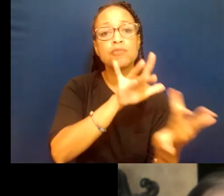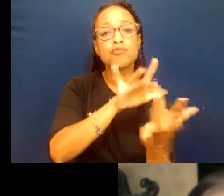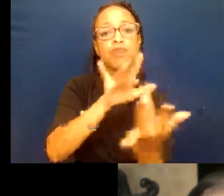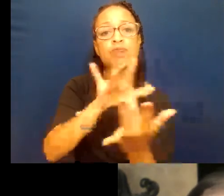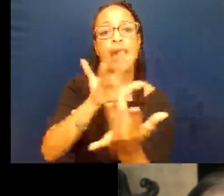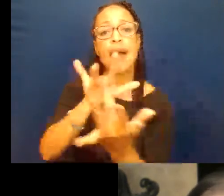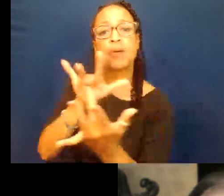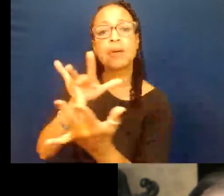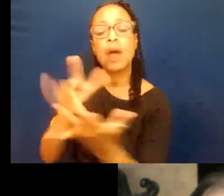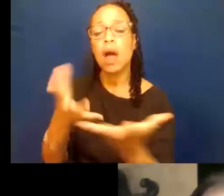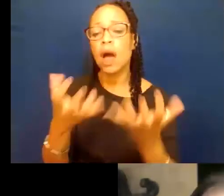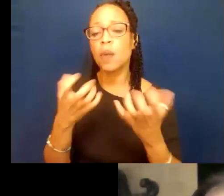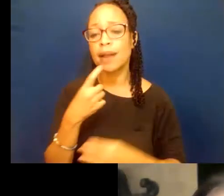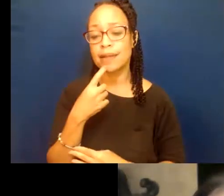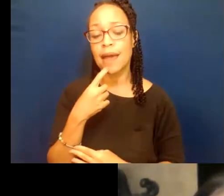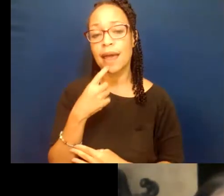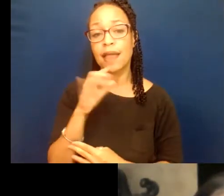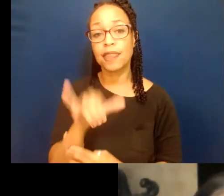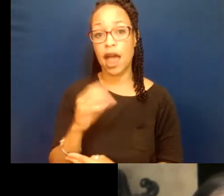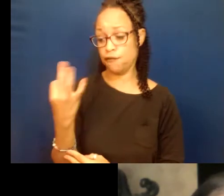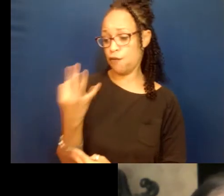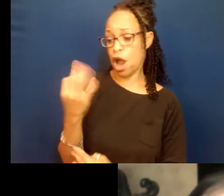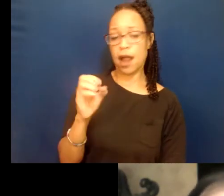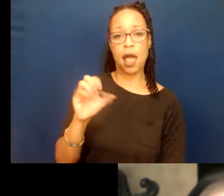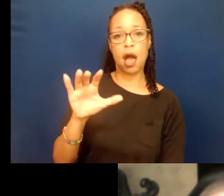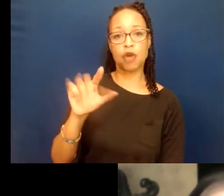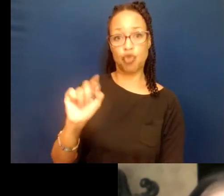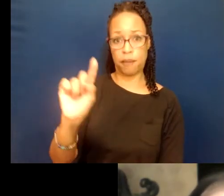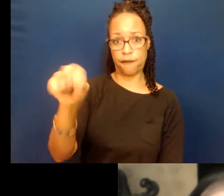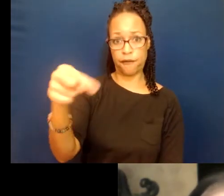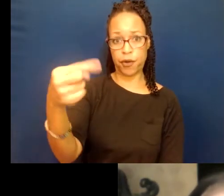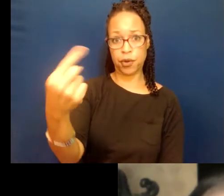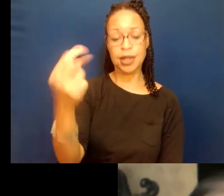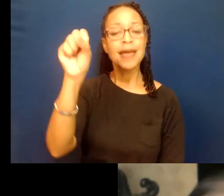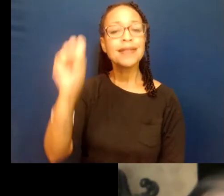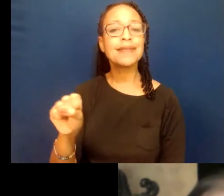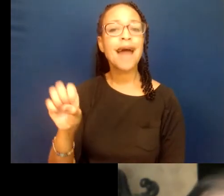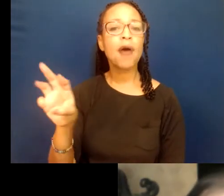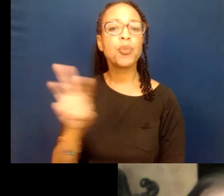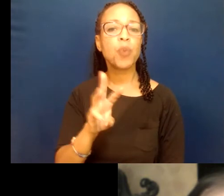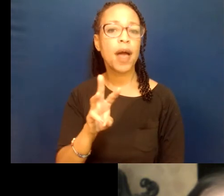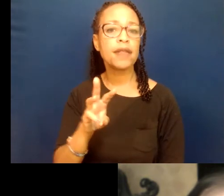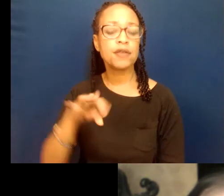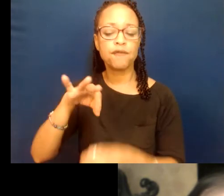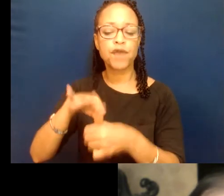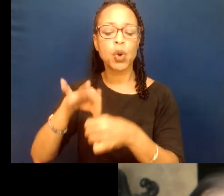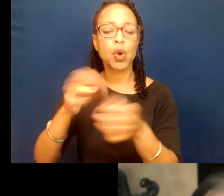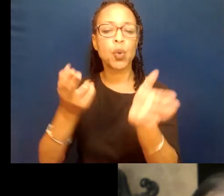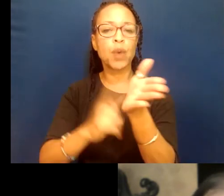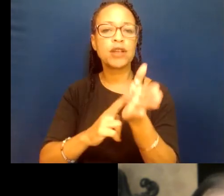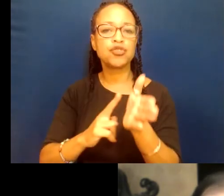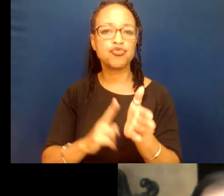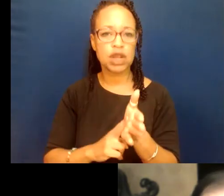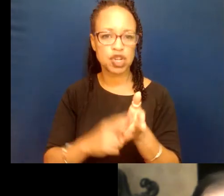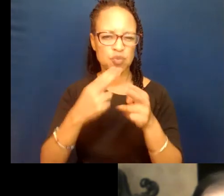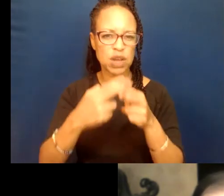I want to mention that on Friday, October 1st, Southwest voter registration is going to have an event, and